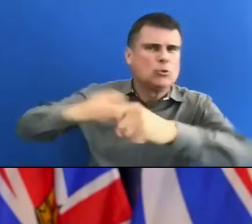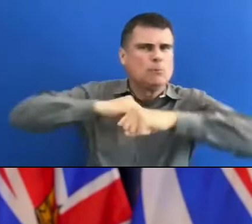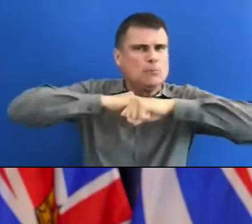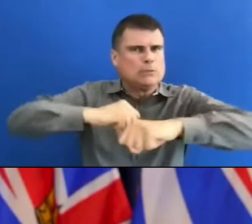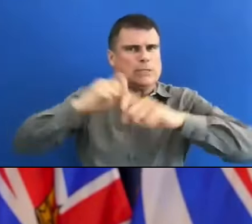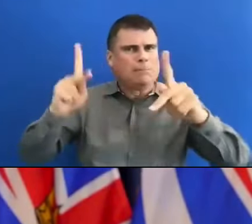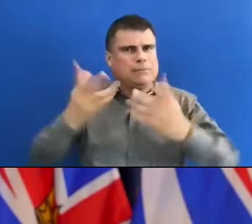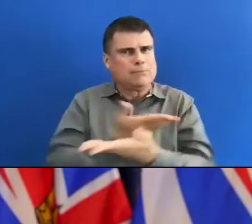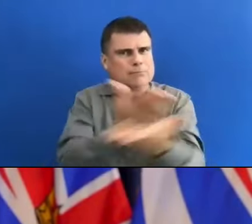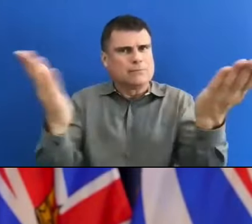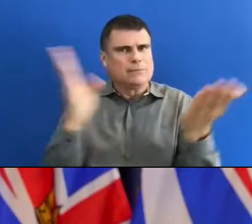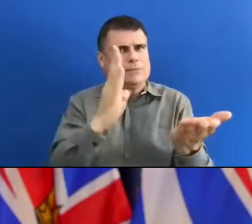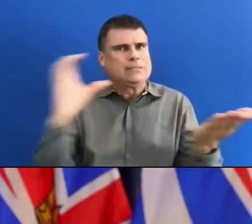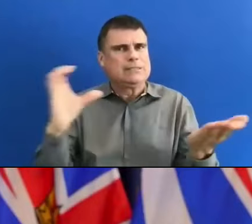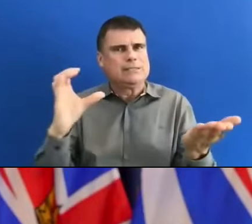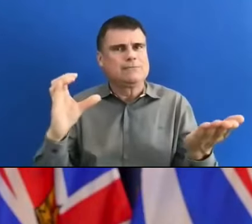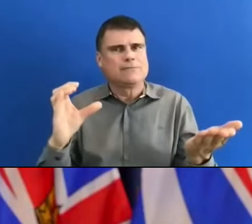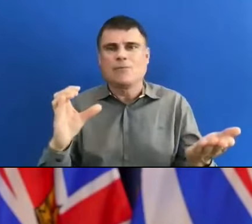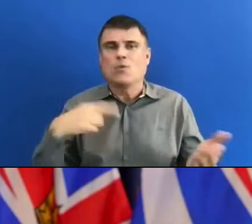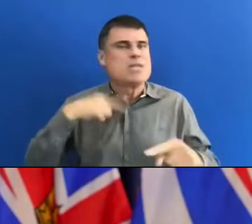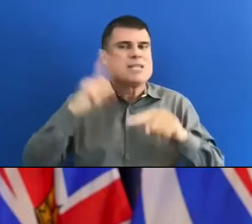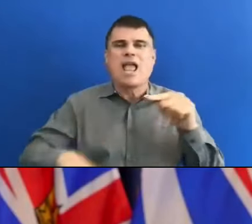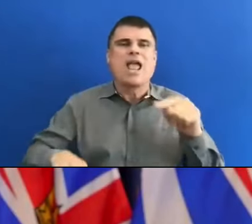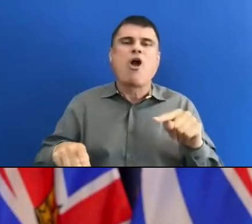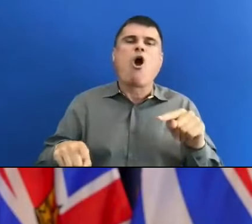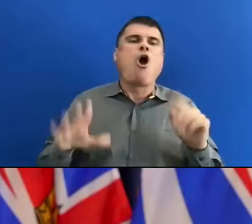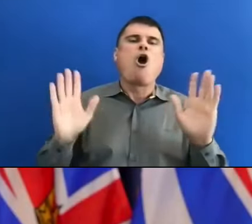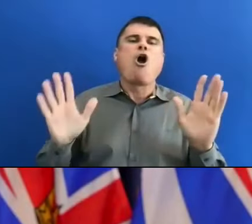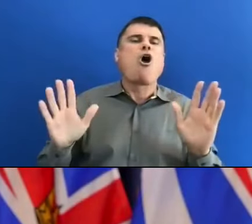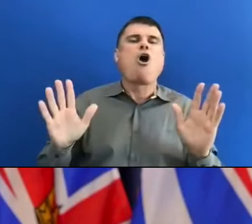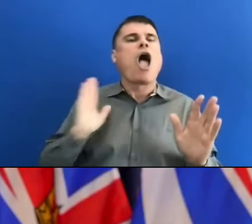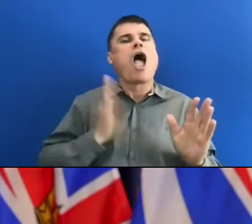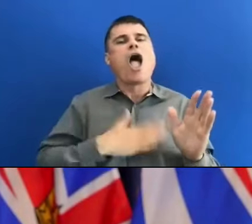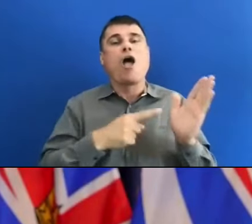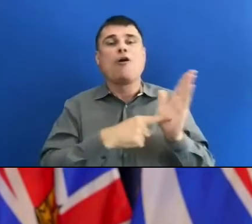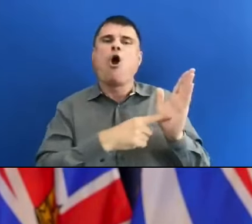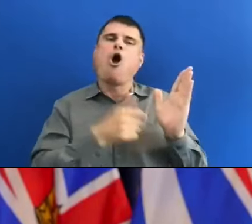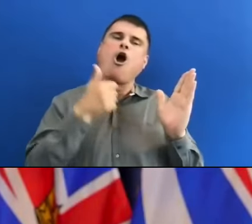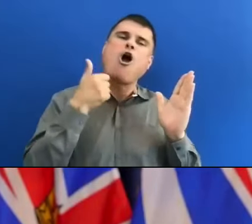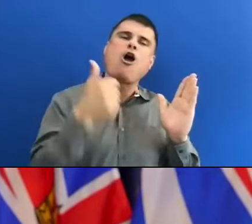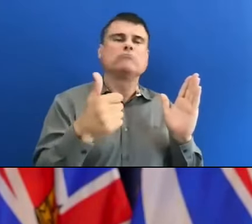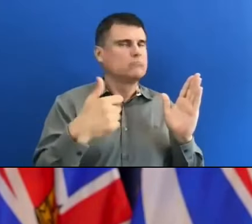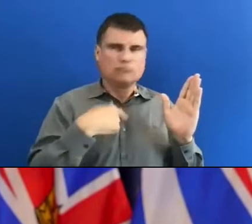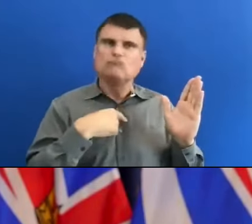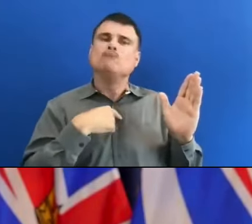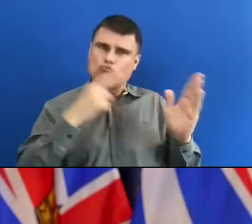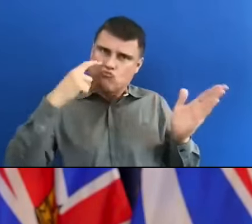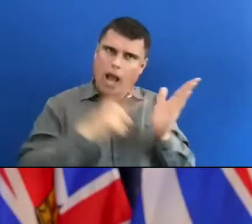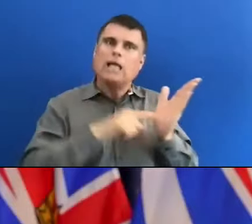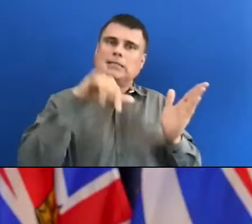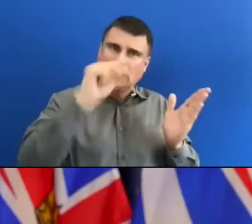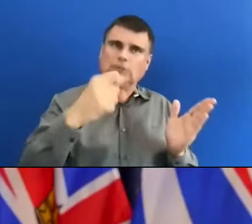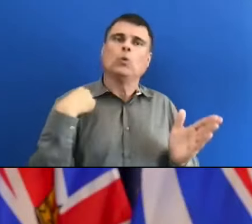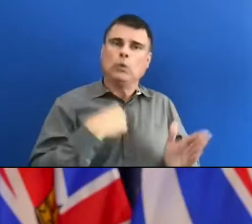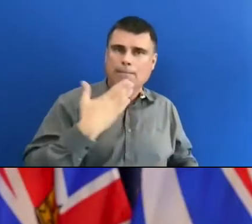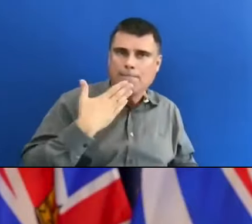undeniably a superior outcome to other jurisdictions in Canada. Moira, do you have a follow-up?